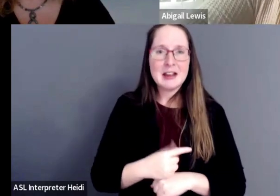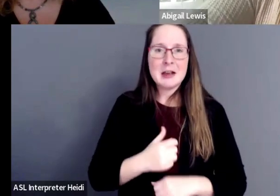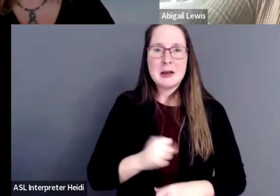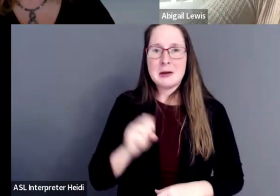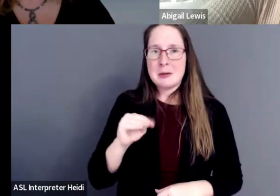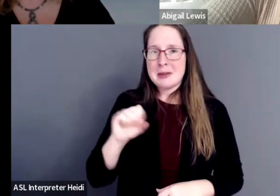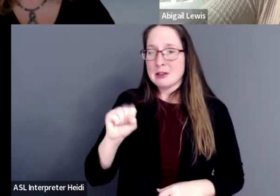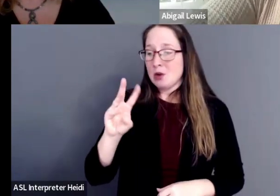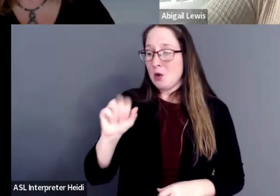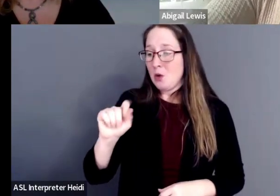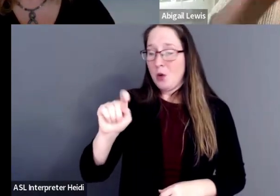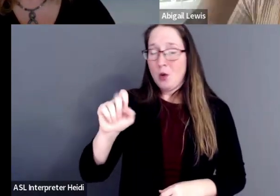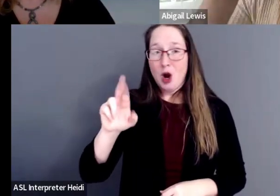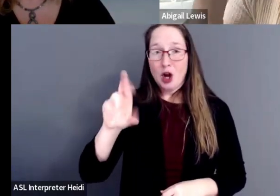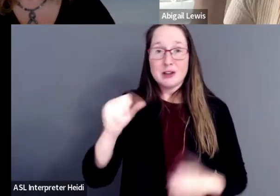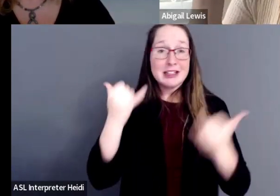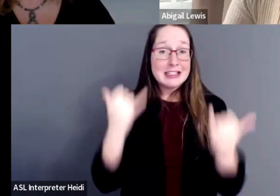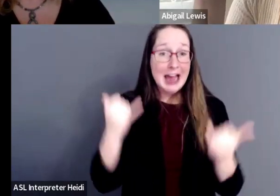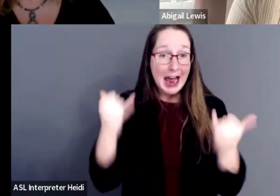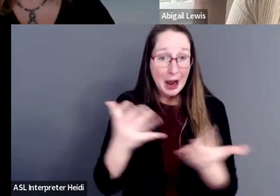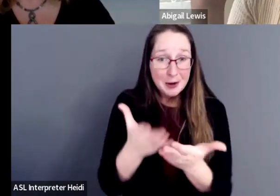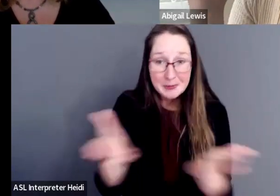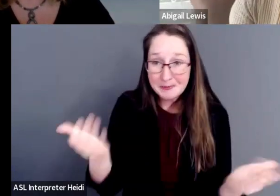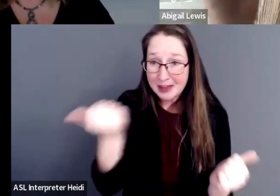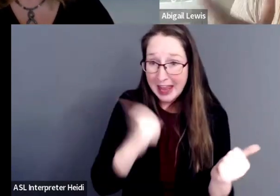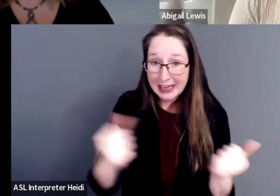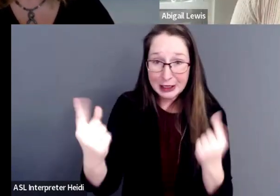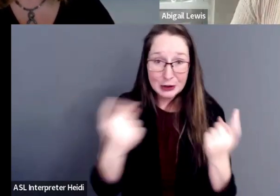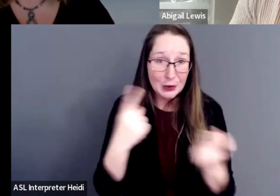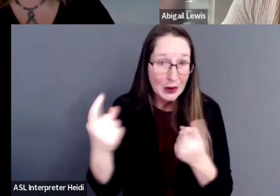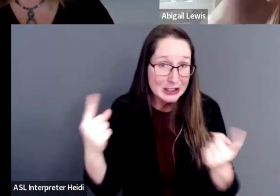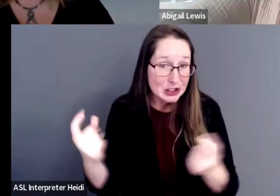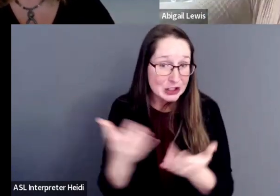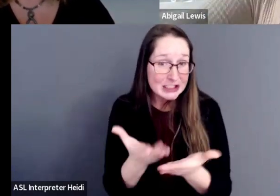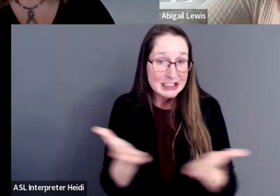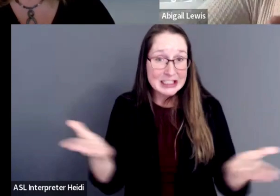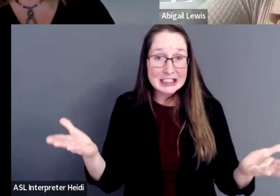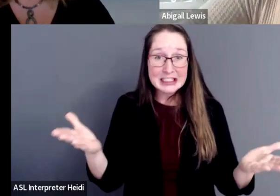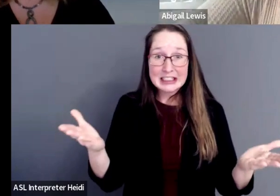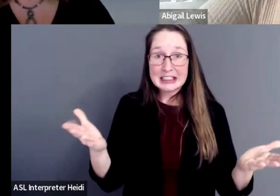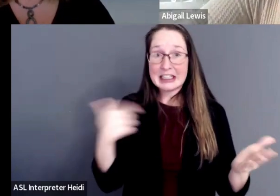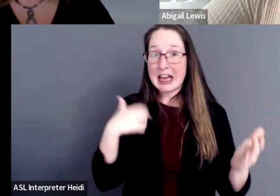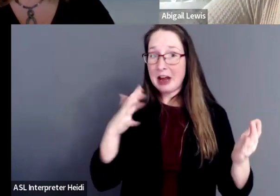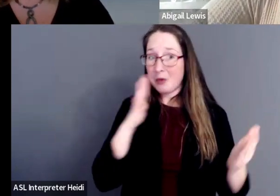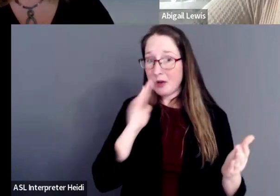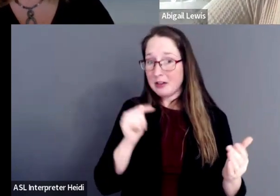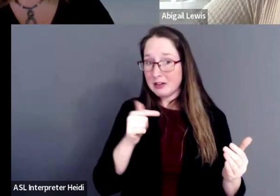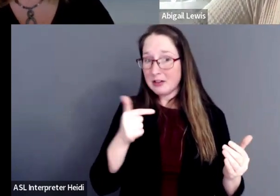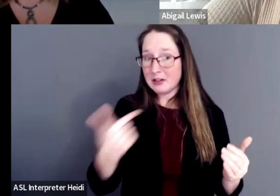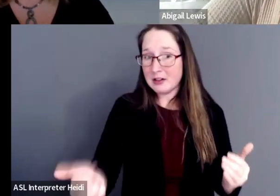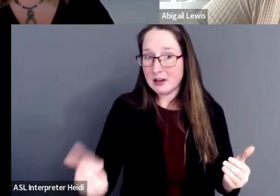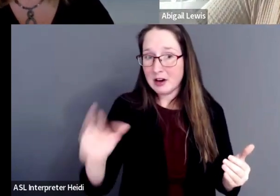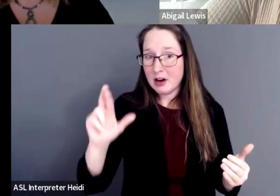open this part for any questions and answers or I'm going to pass it on to Rafa.